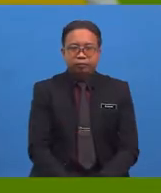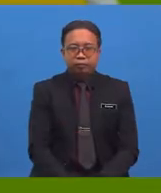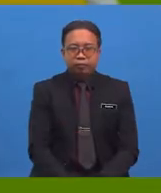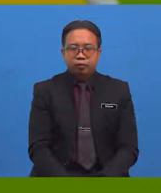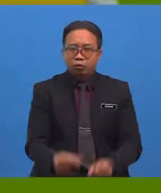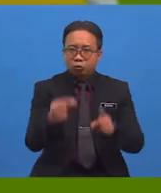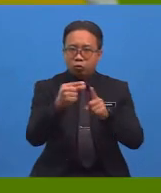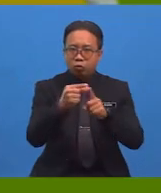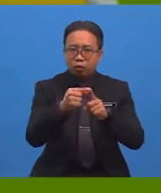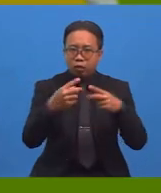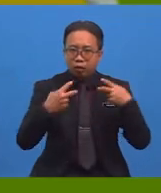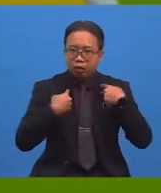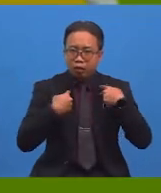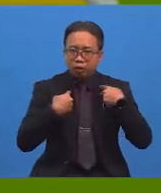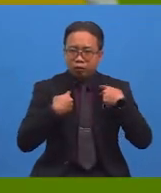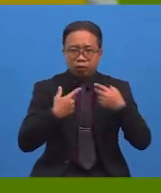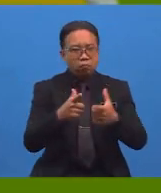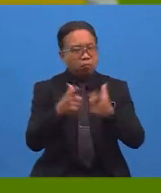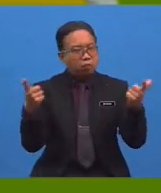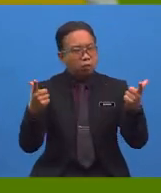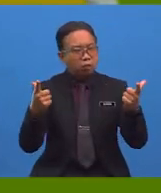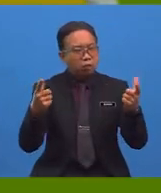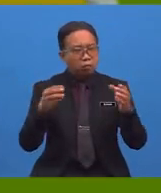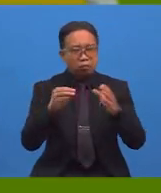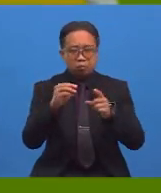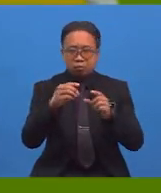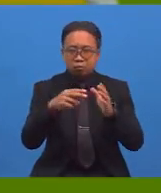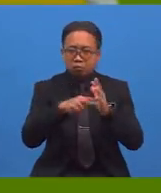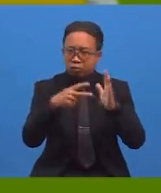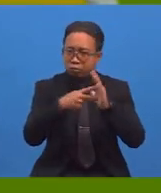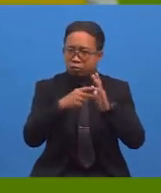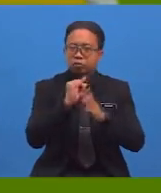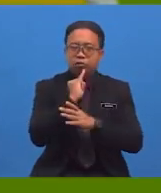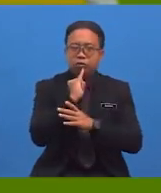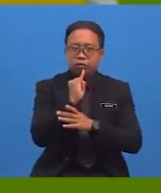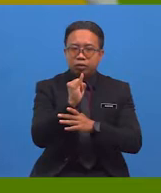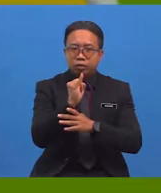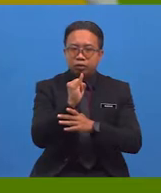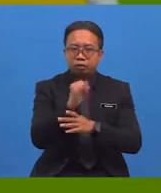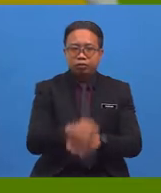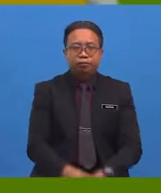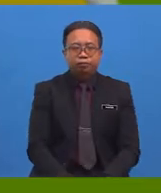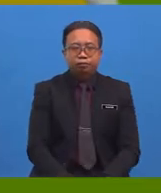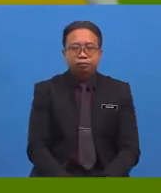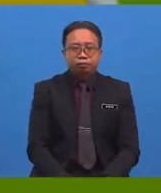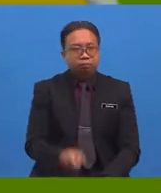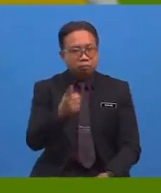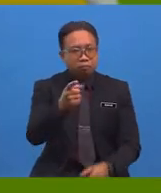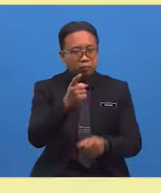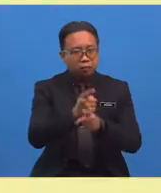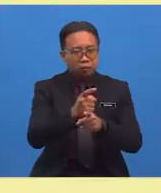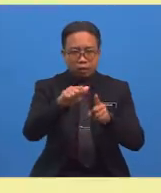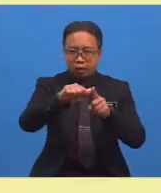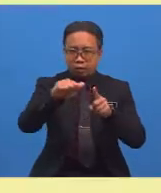And words that have the opposite meaning, which are known as, yes, you are